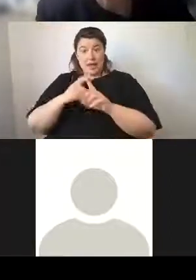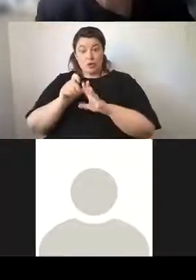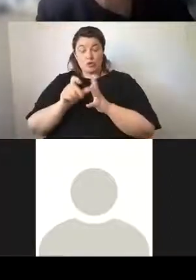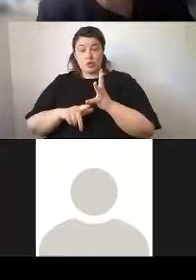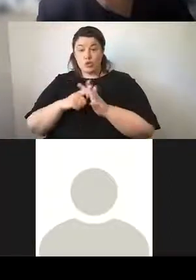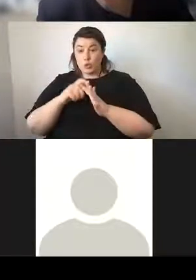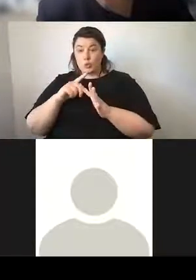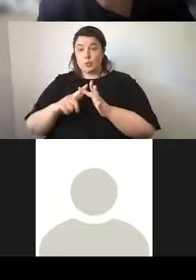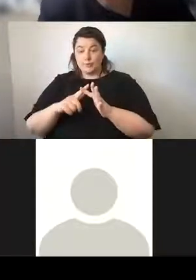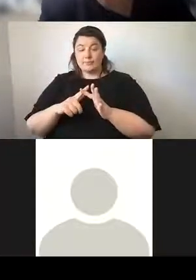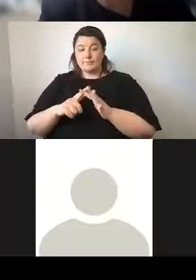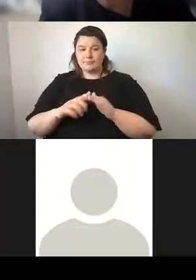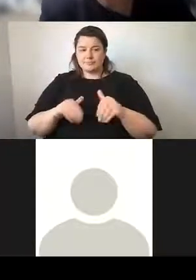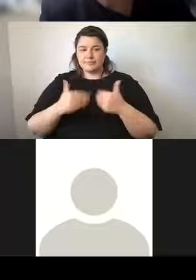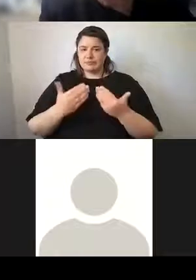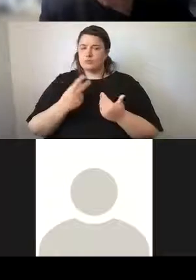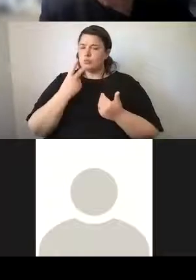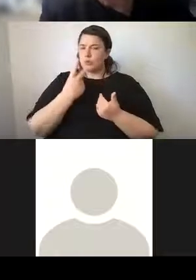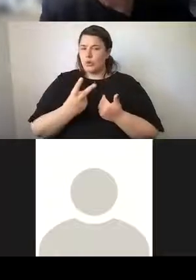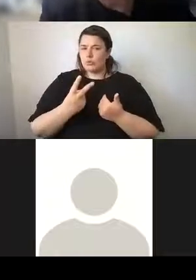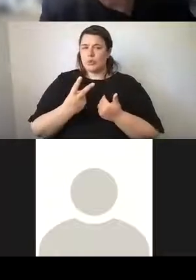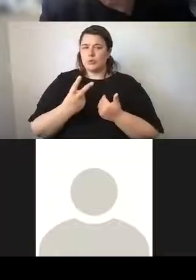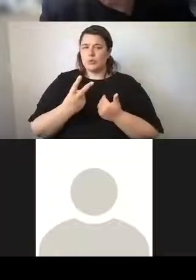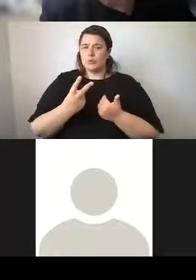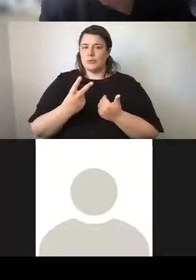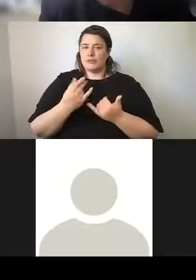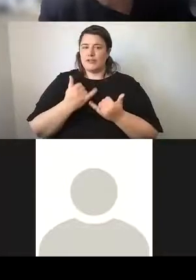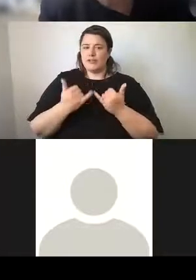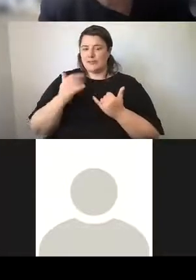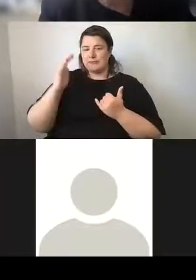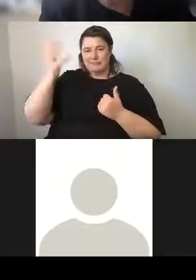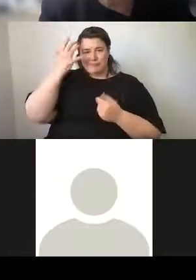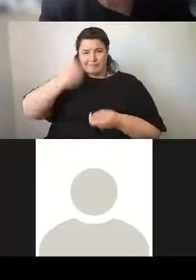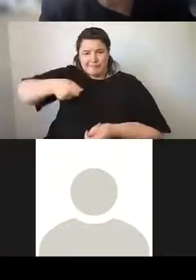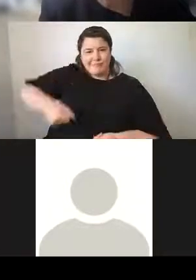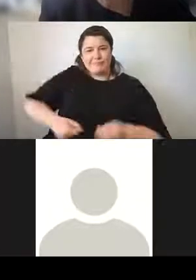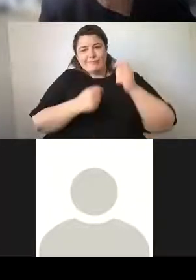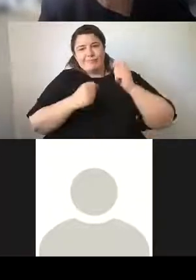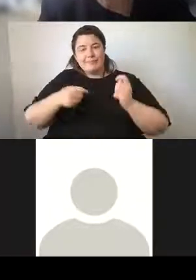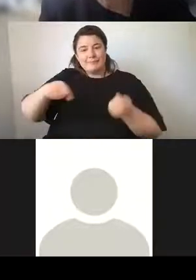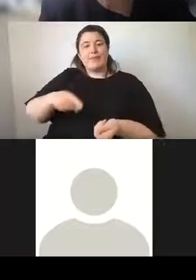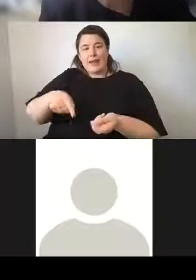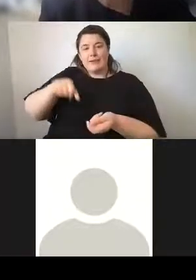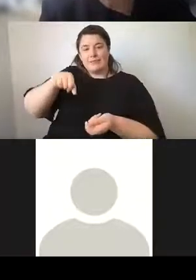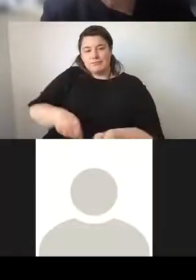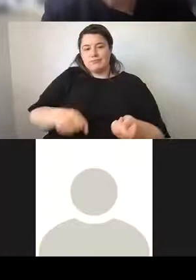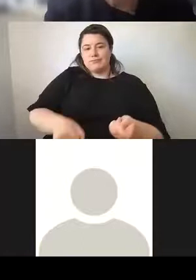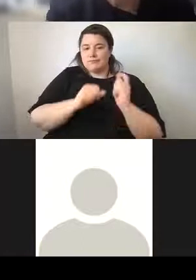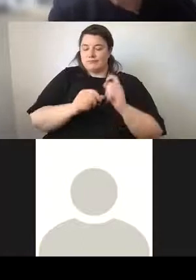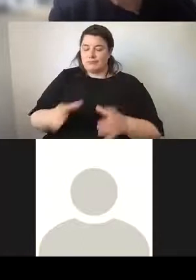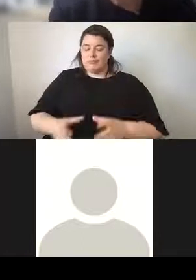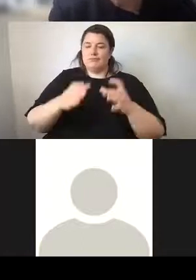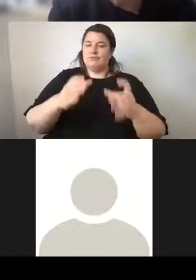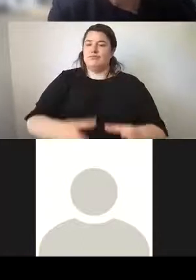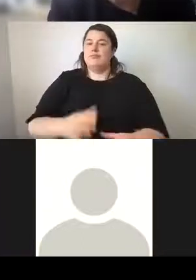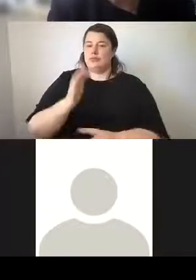these two very decorative spades which they used to plant the trees and these are in